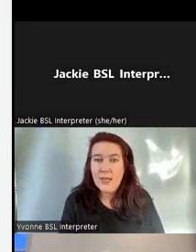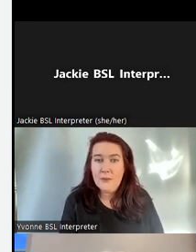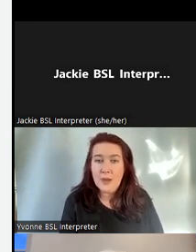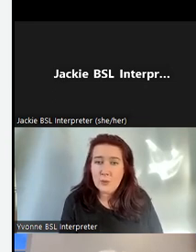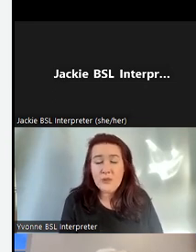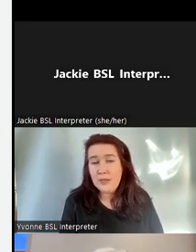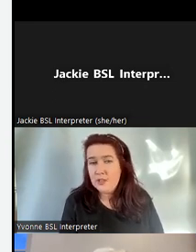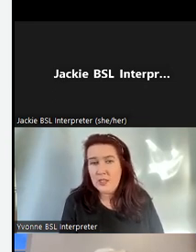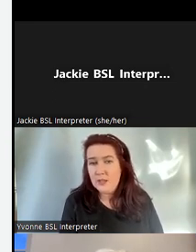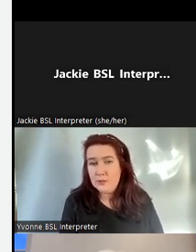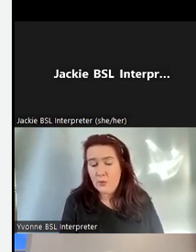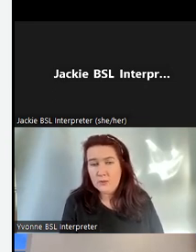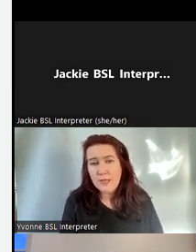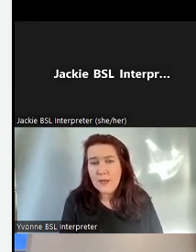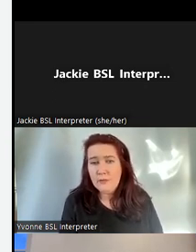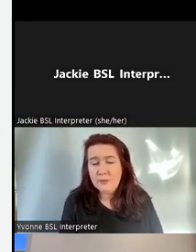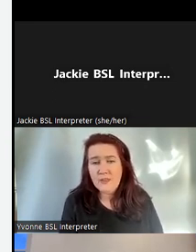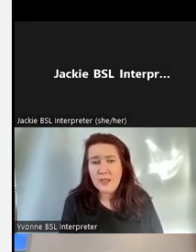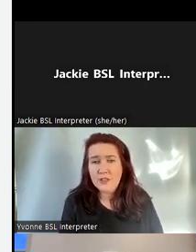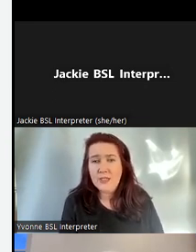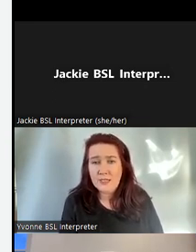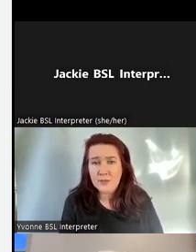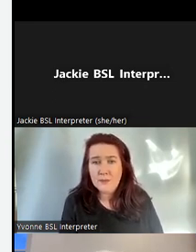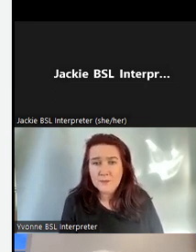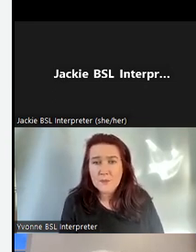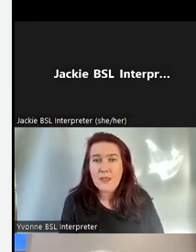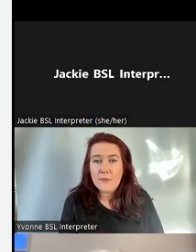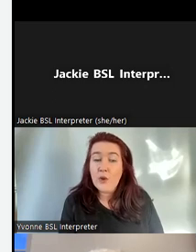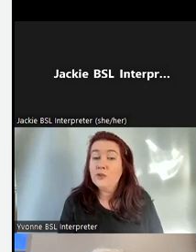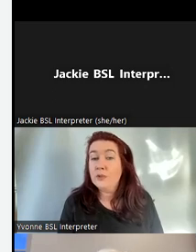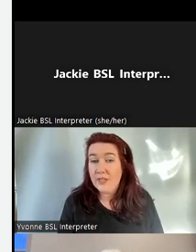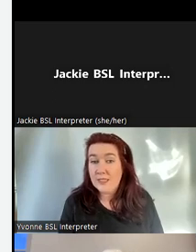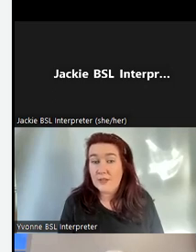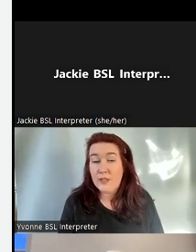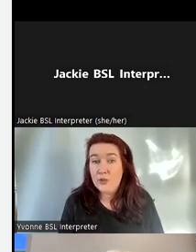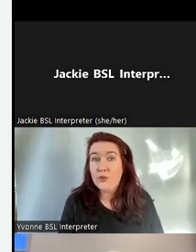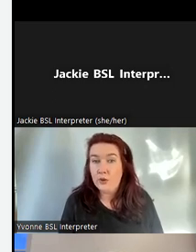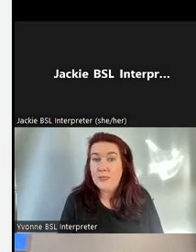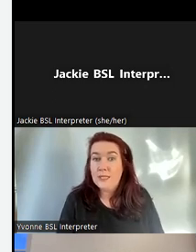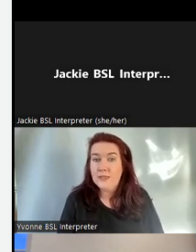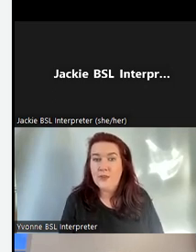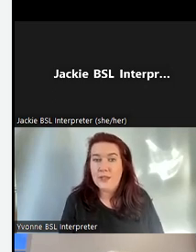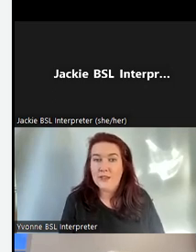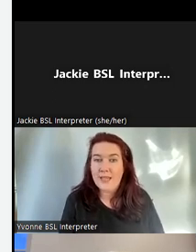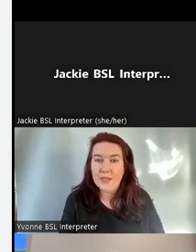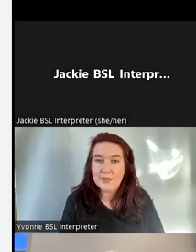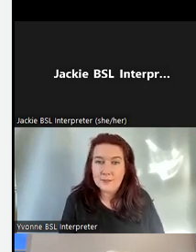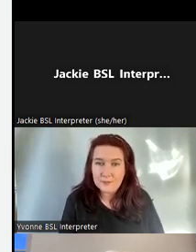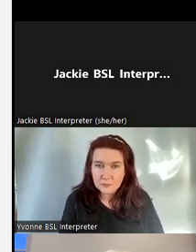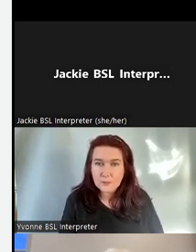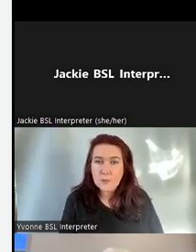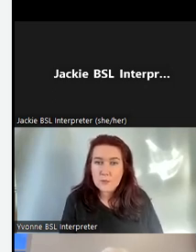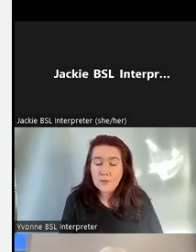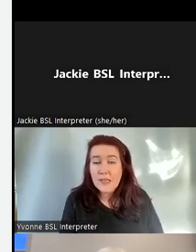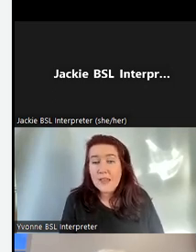and we really appreciate their support from Deaf Action in Edinburgh. They also provide us a venue for our meetings and regular gatherings.